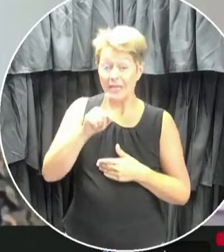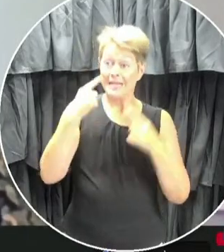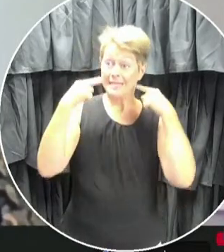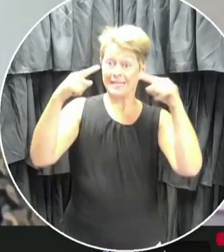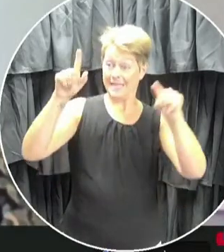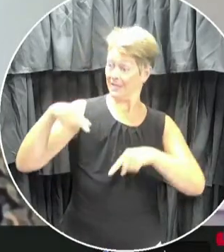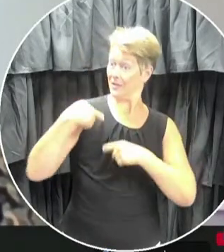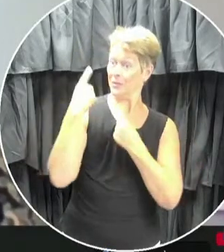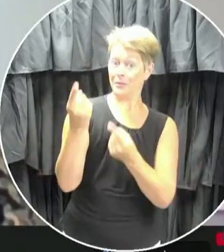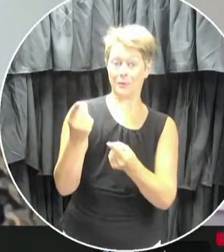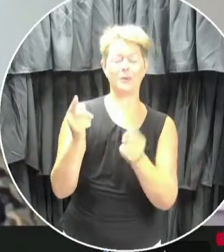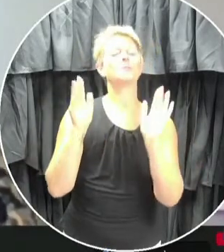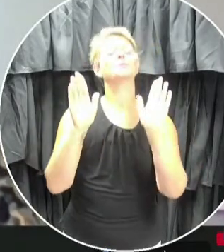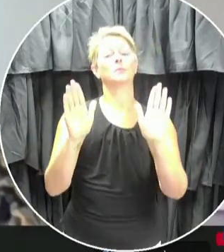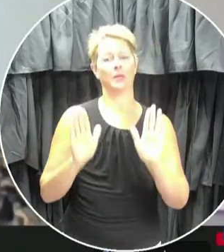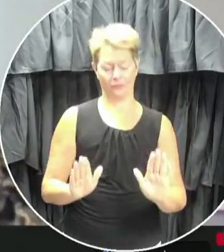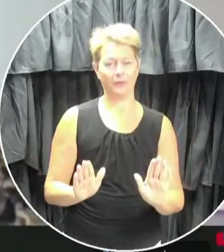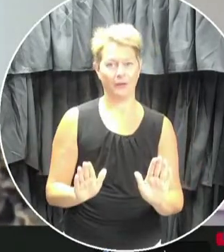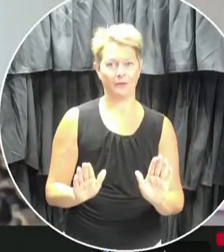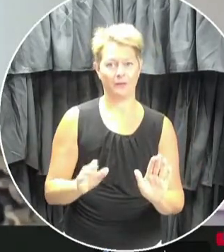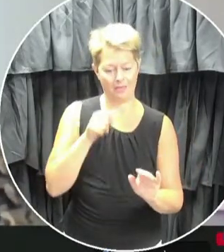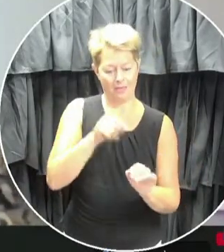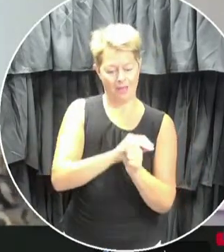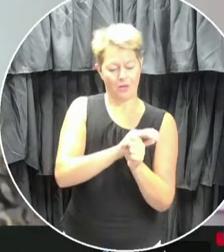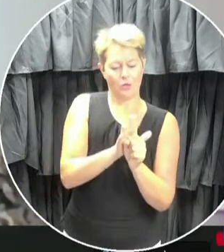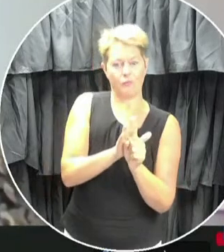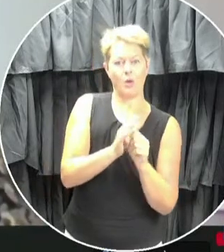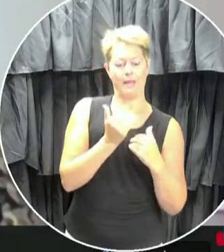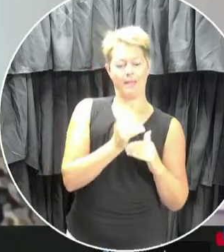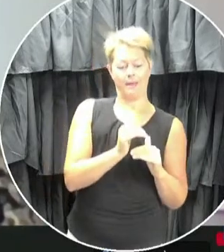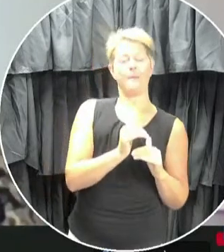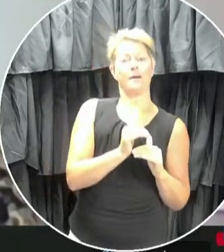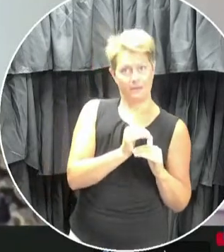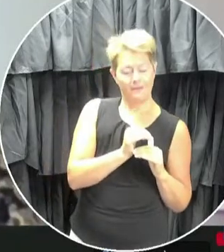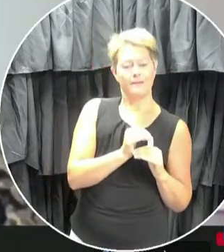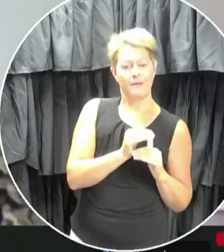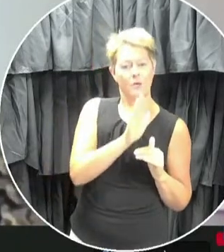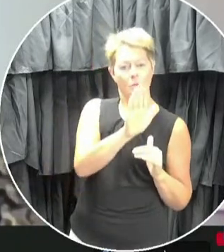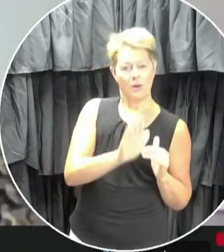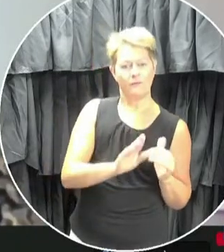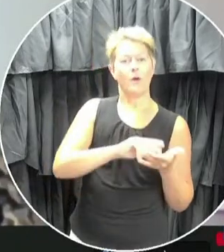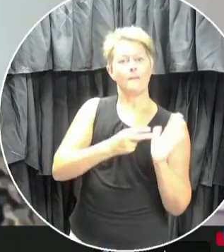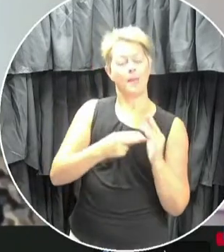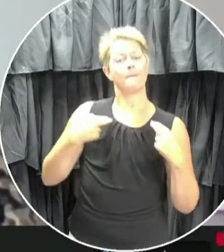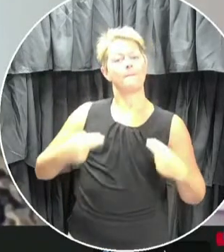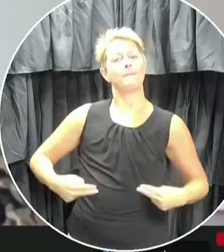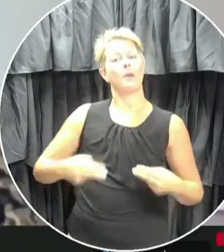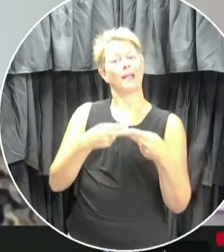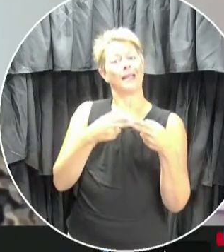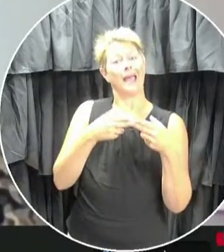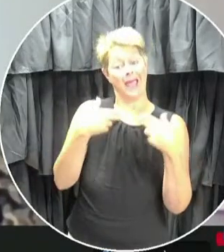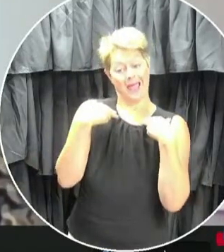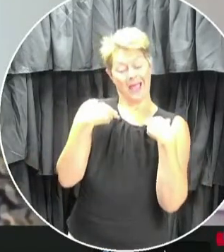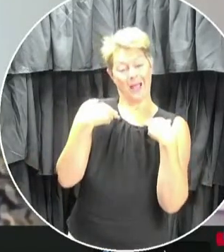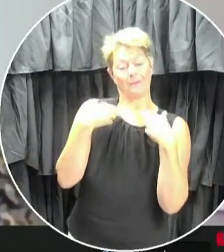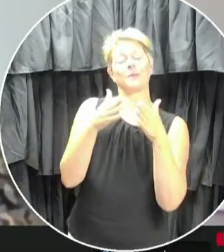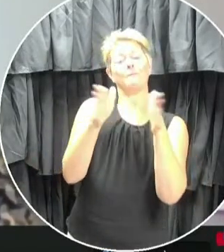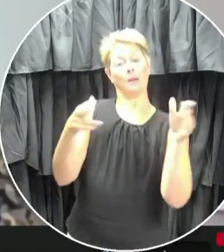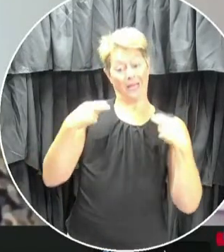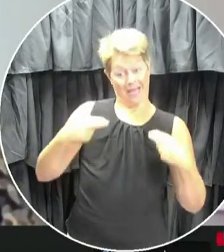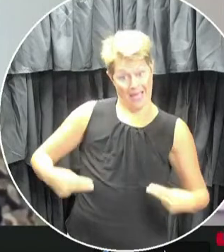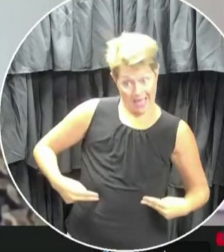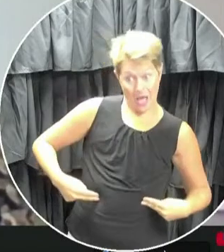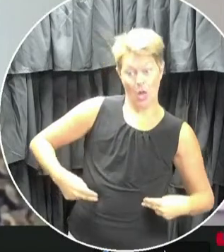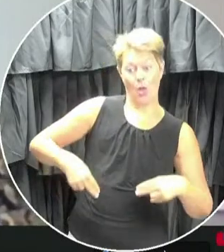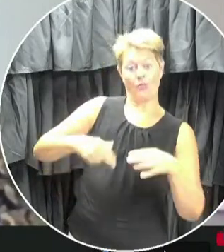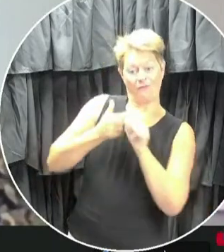in keeping this virus contained in our communities is attributable to the public health measures in place and the public's unwavering commitment